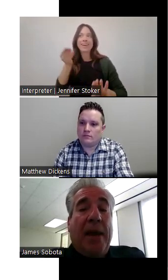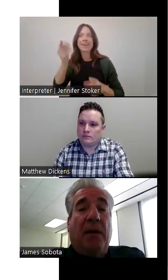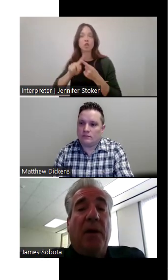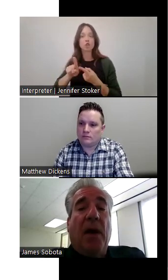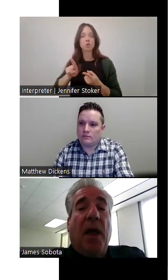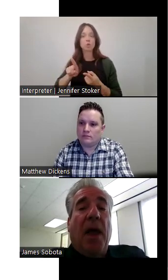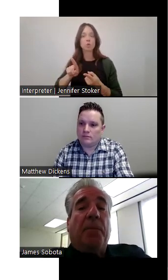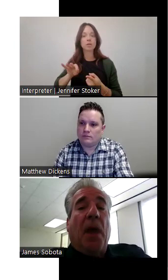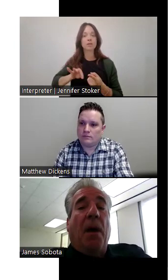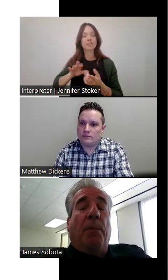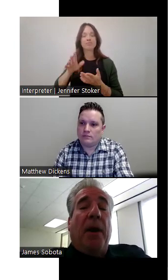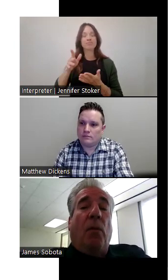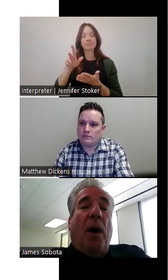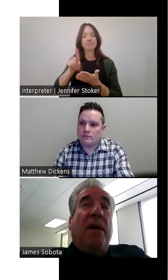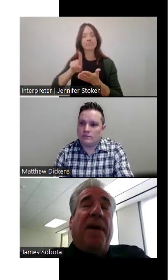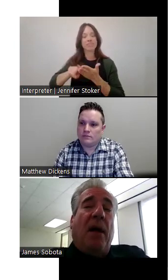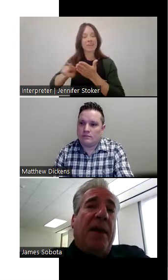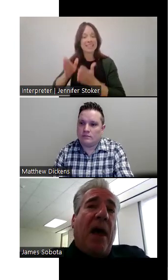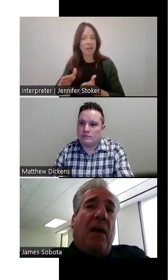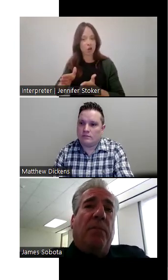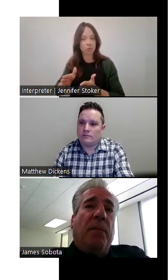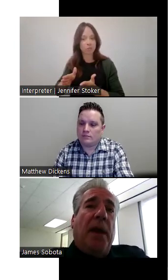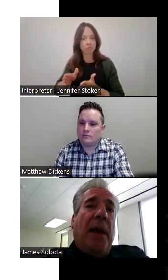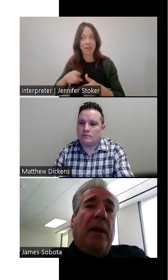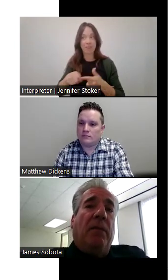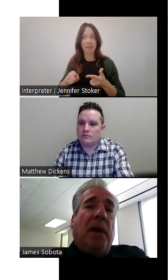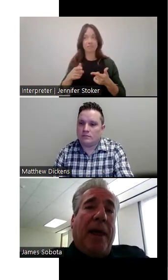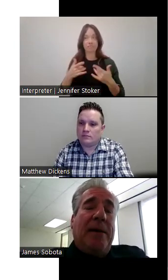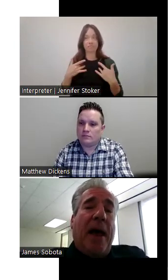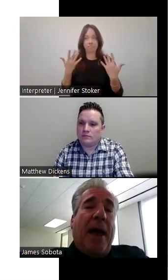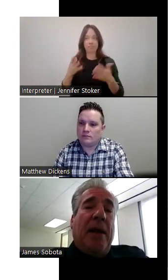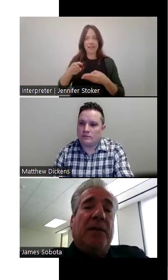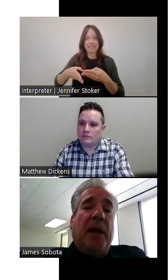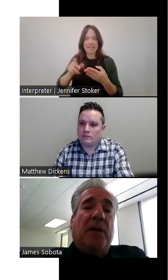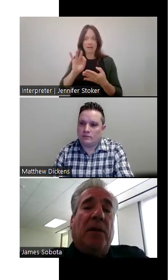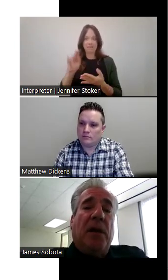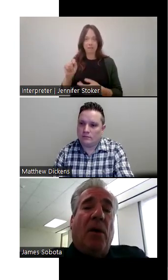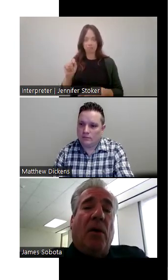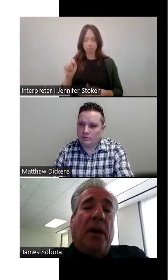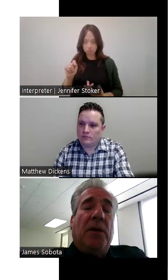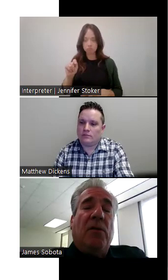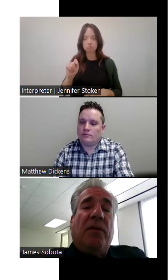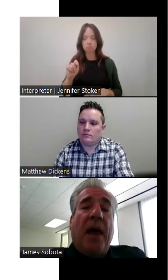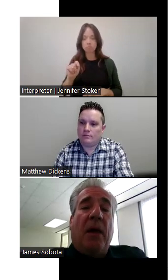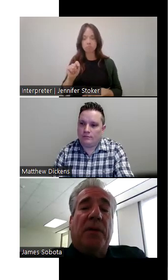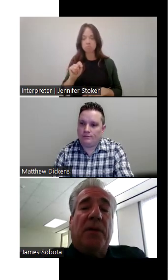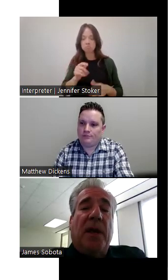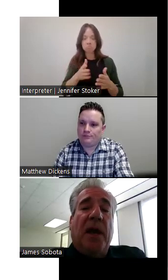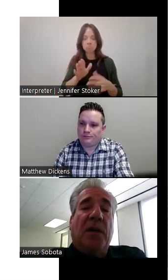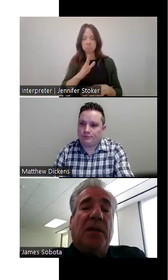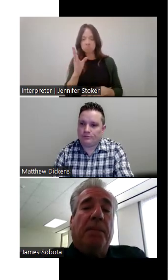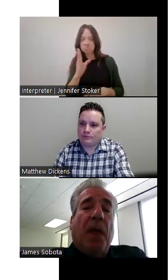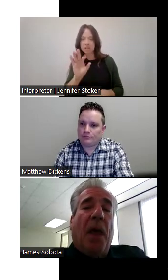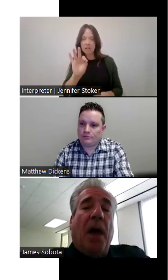sort of the end of it. But what we found out in the late nineties and into the early two thousands